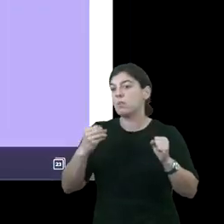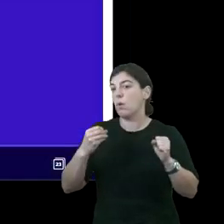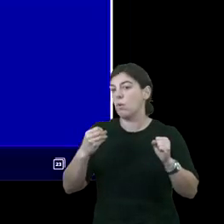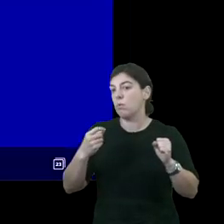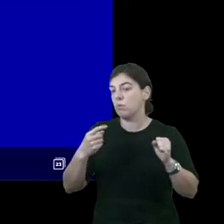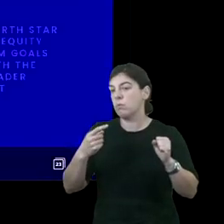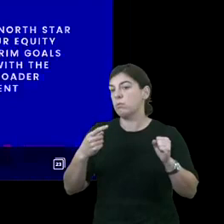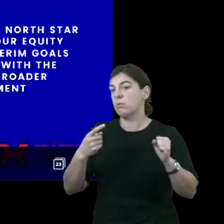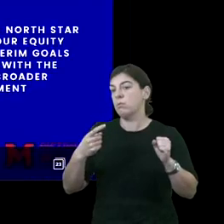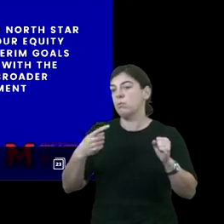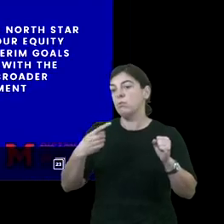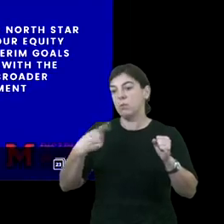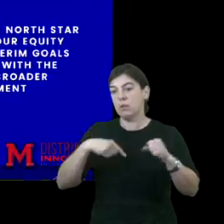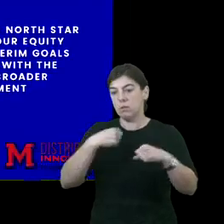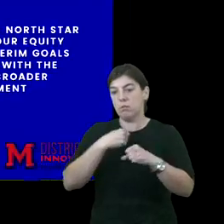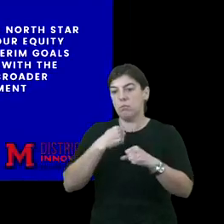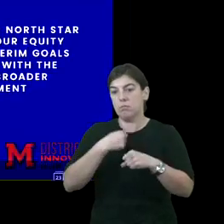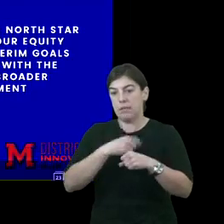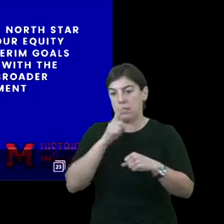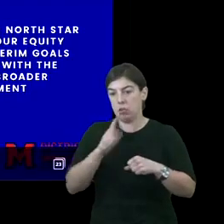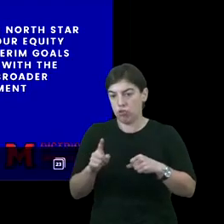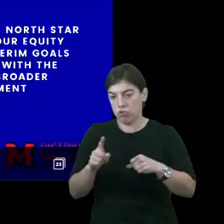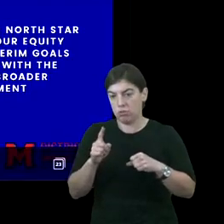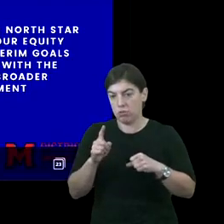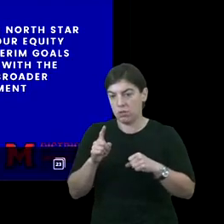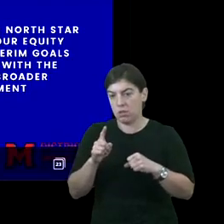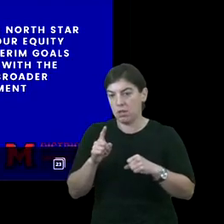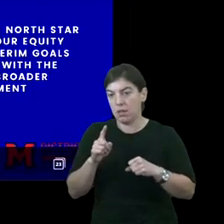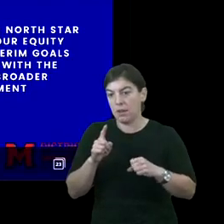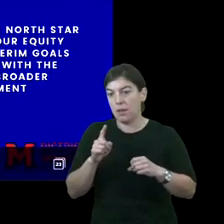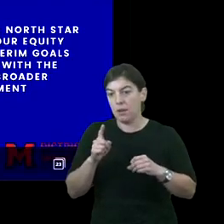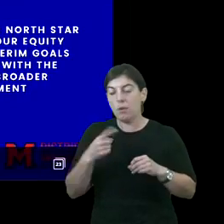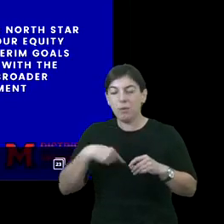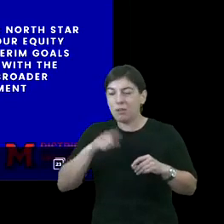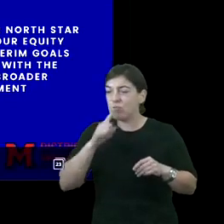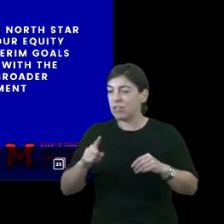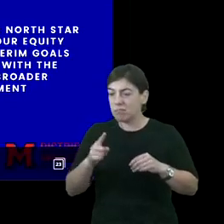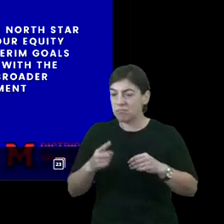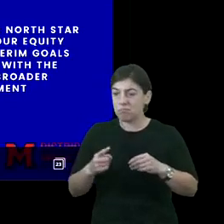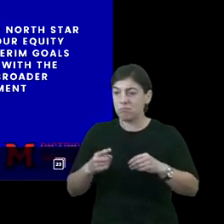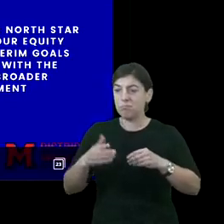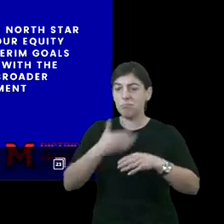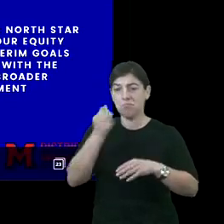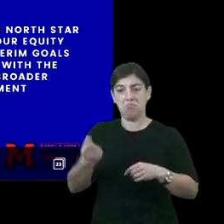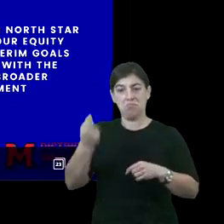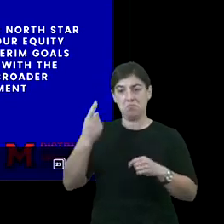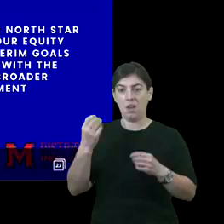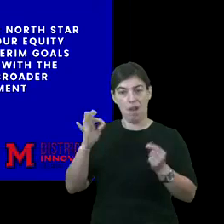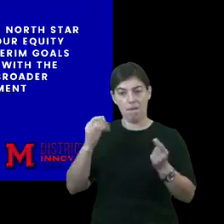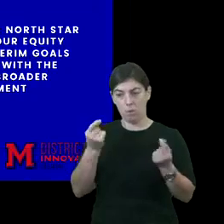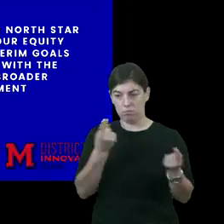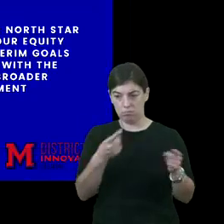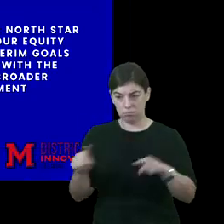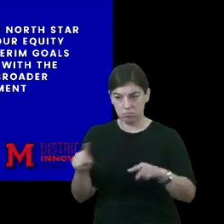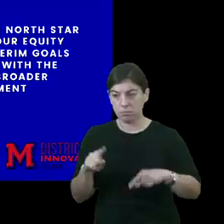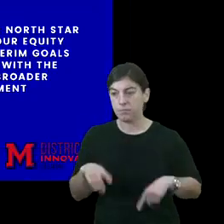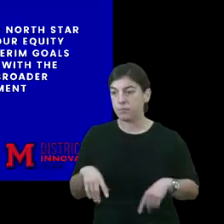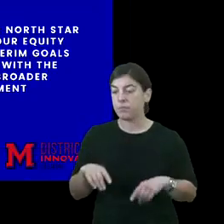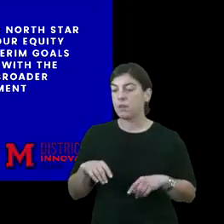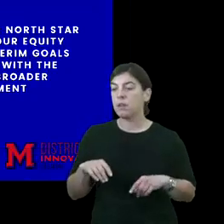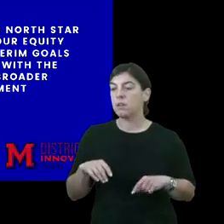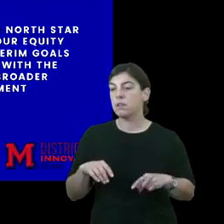ensuring that we really gain an understanding of where we are. So